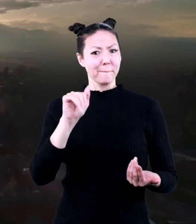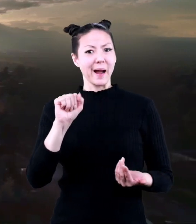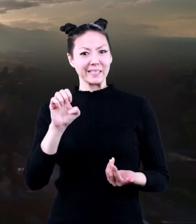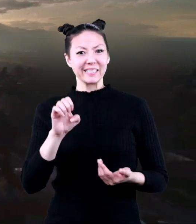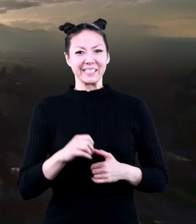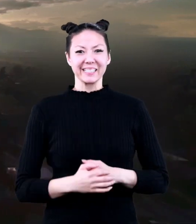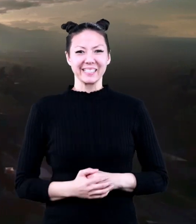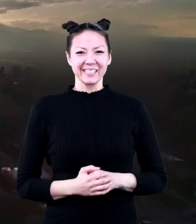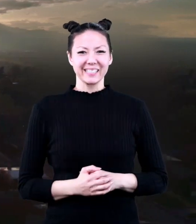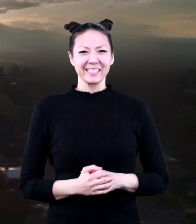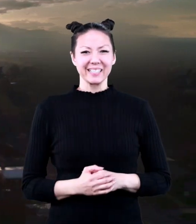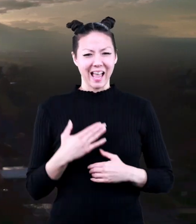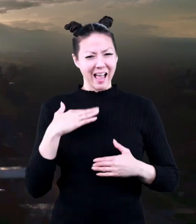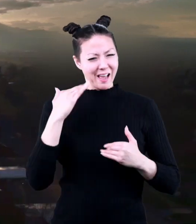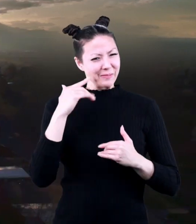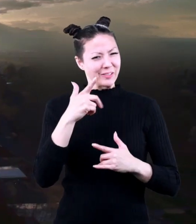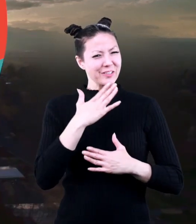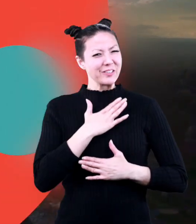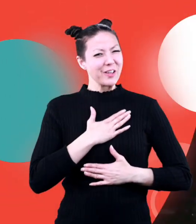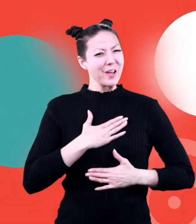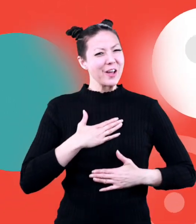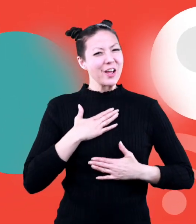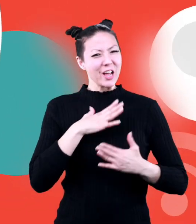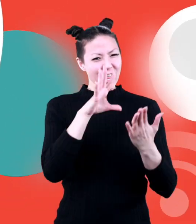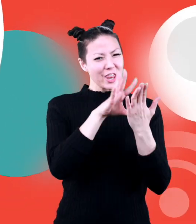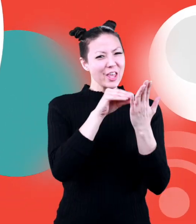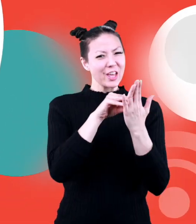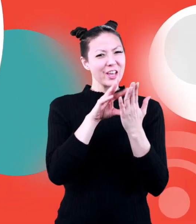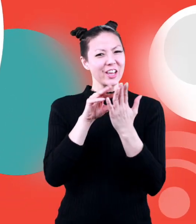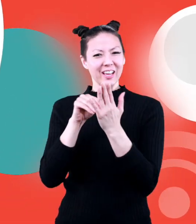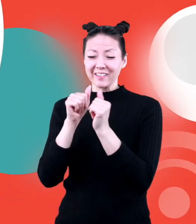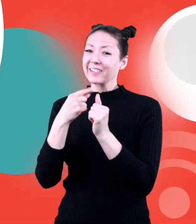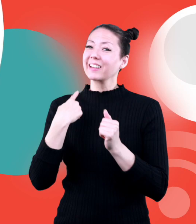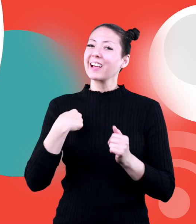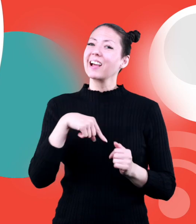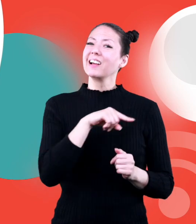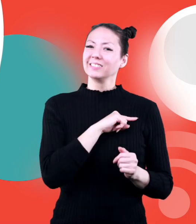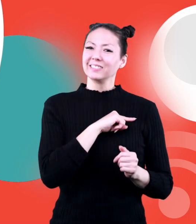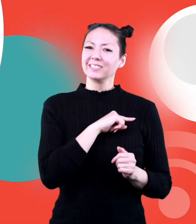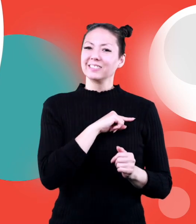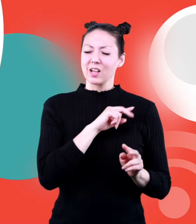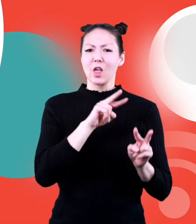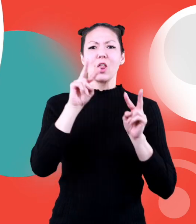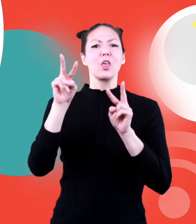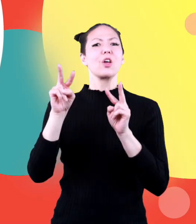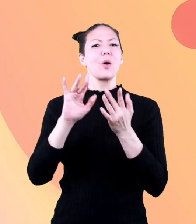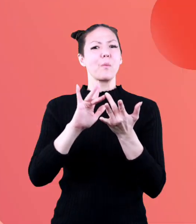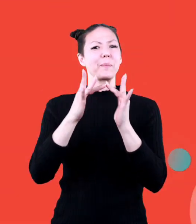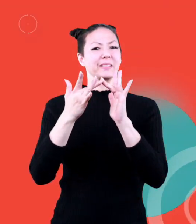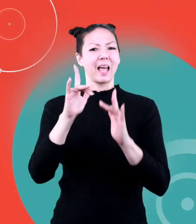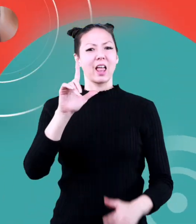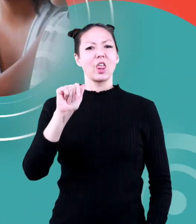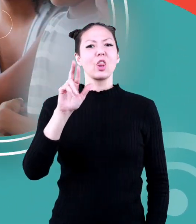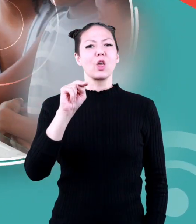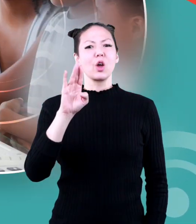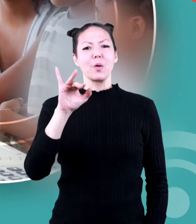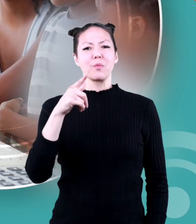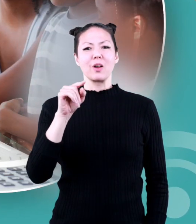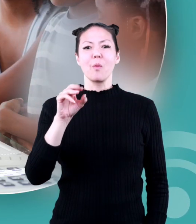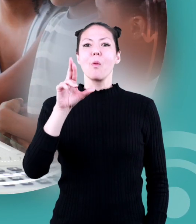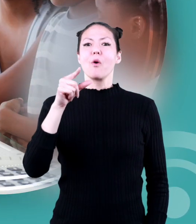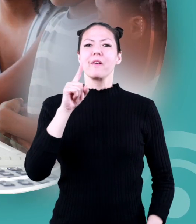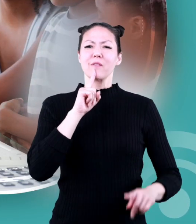acid or a base hope you had fun learning with us visit us at learnbright